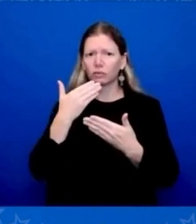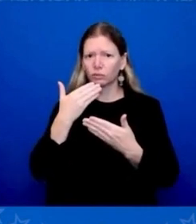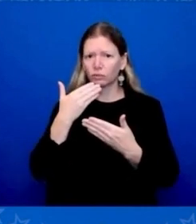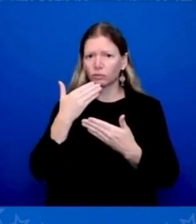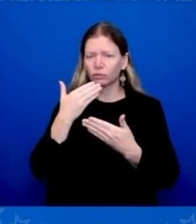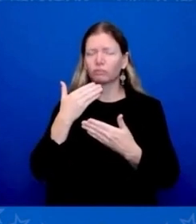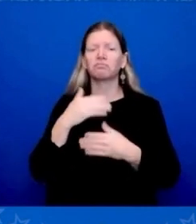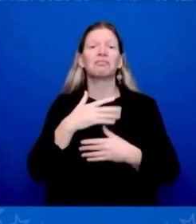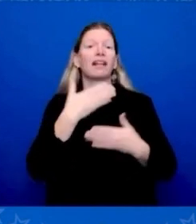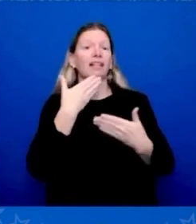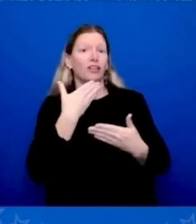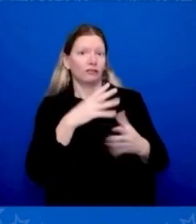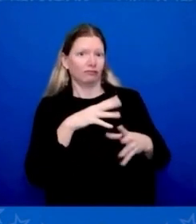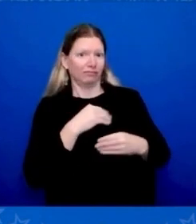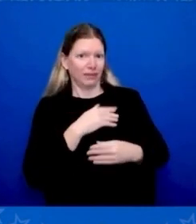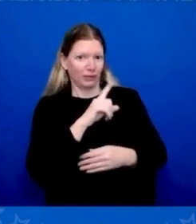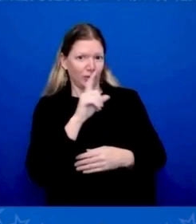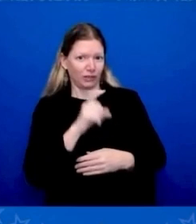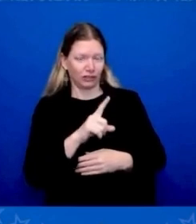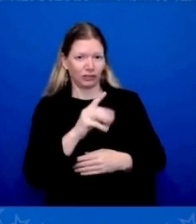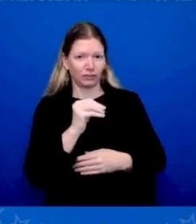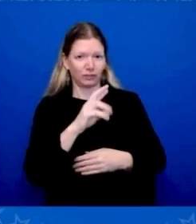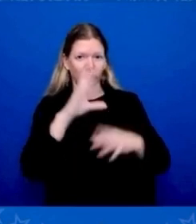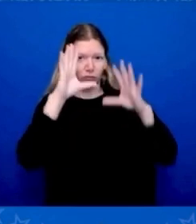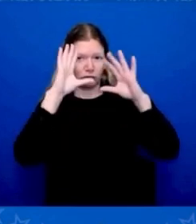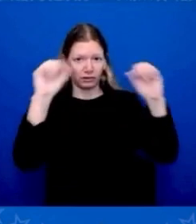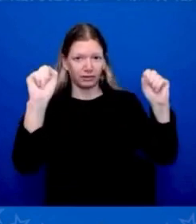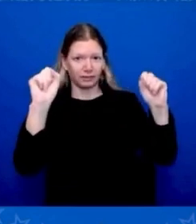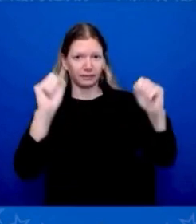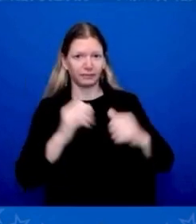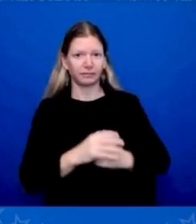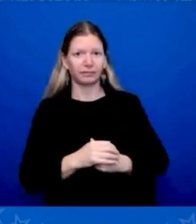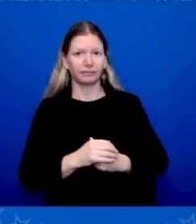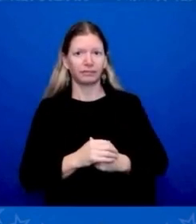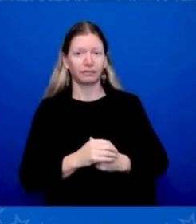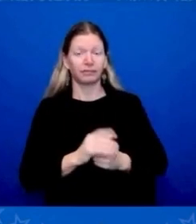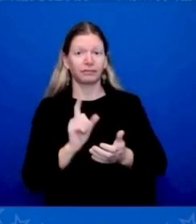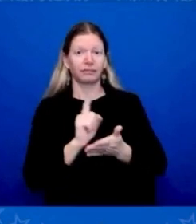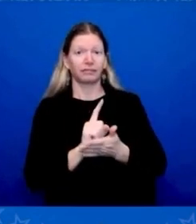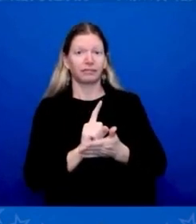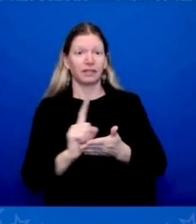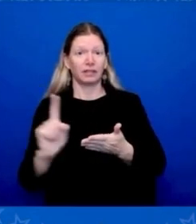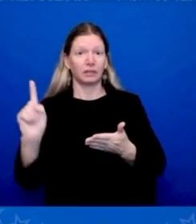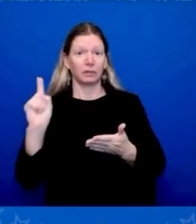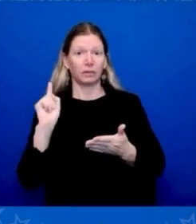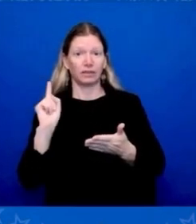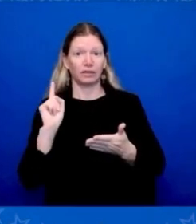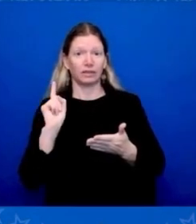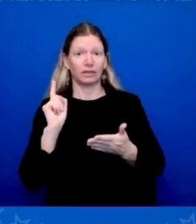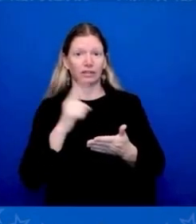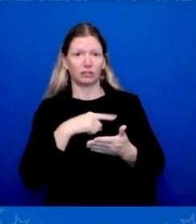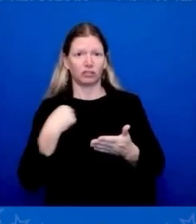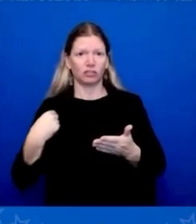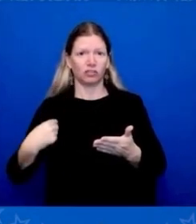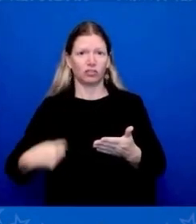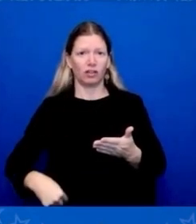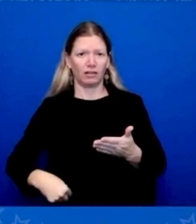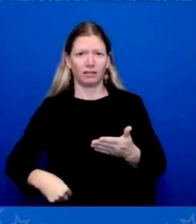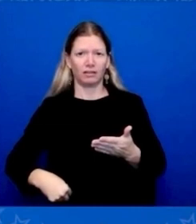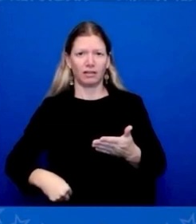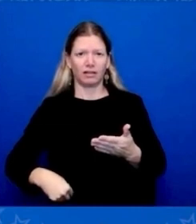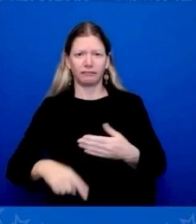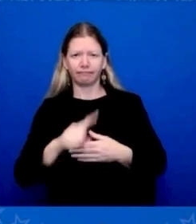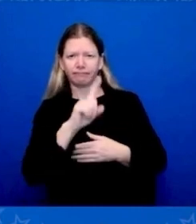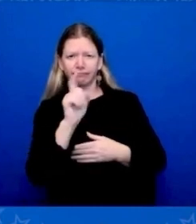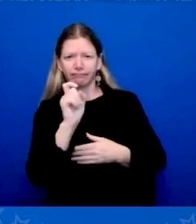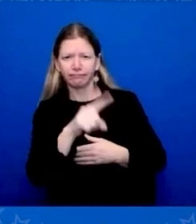sorry. Hi. Last week, China questioned the quote, sincerity of the Biden